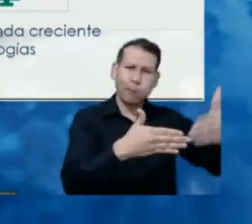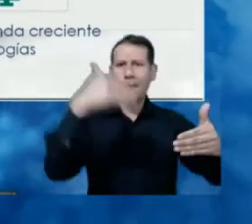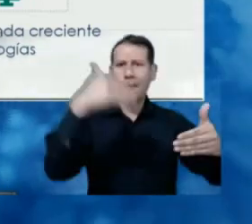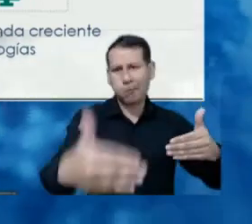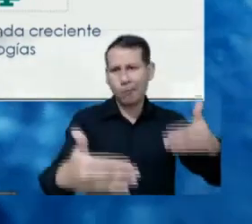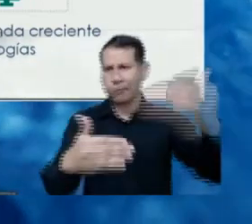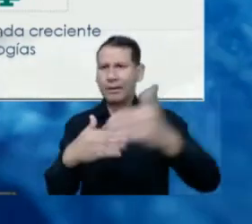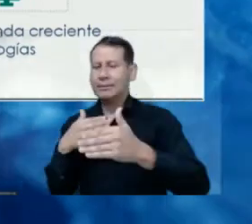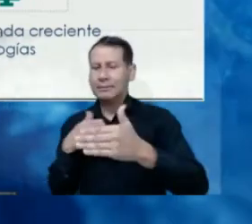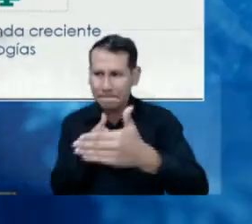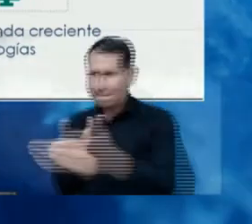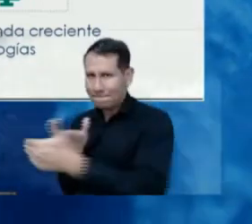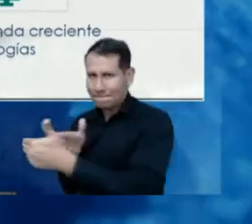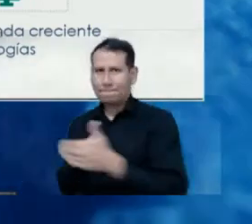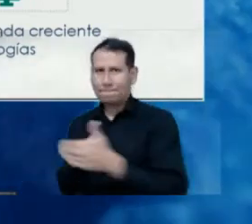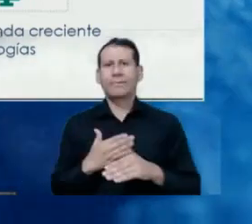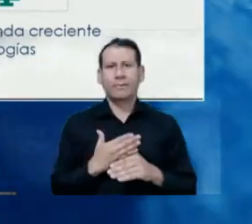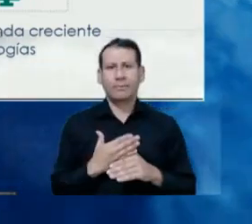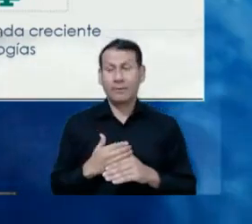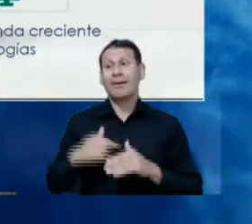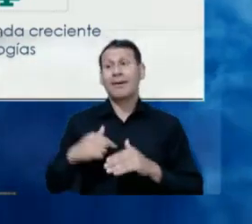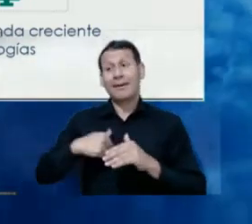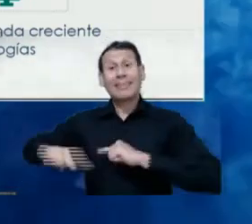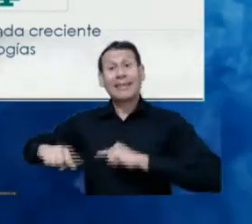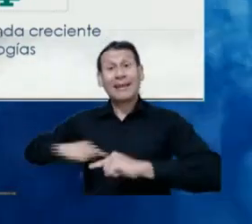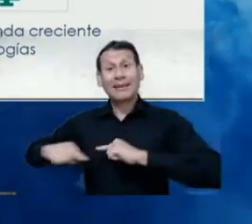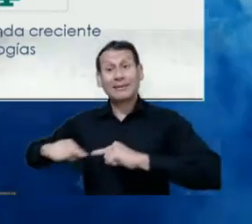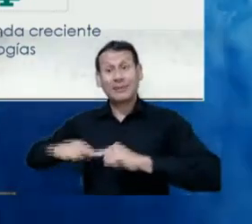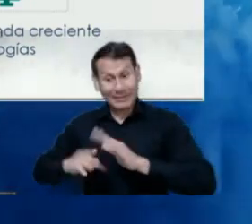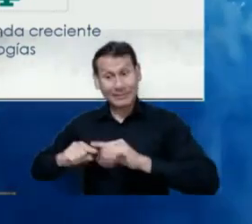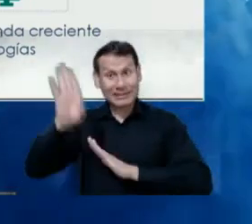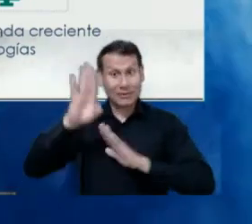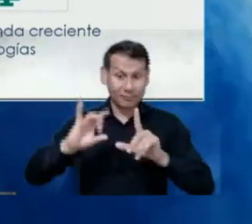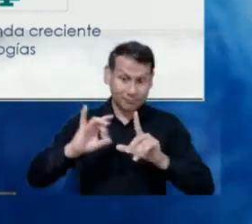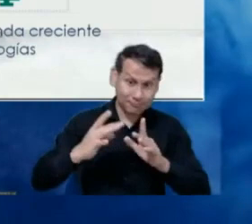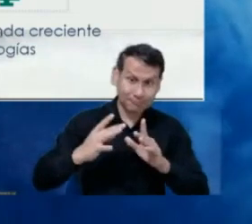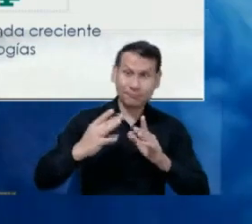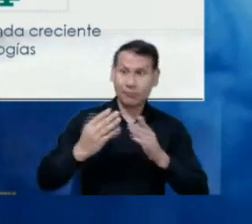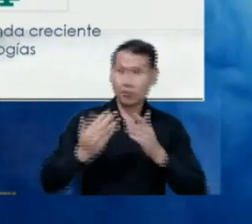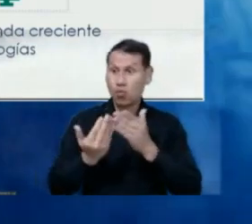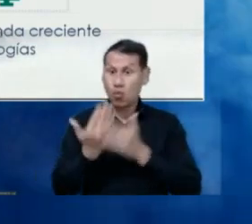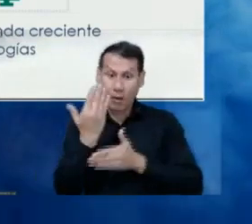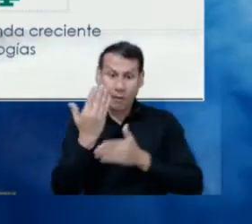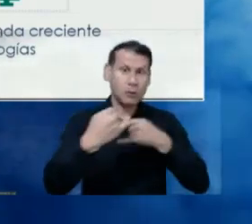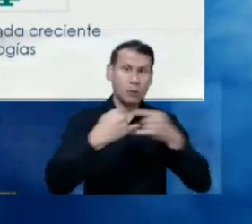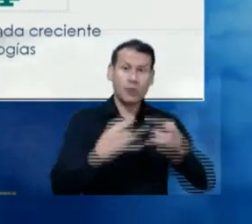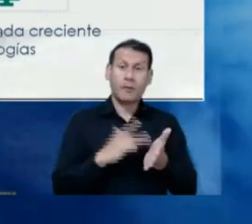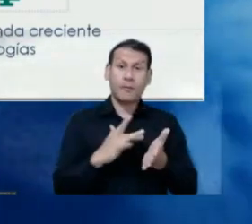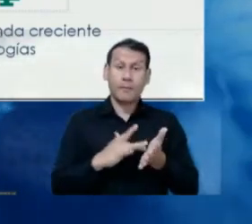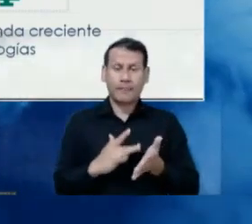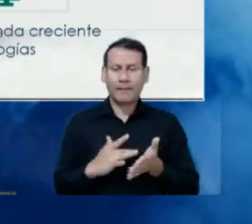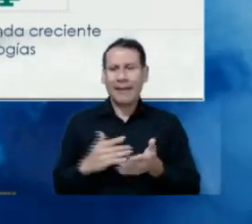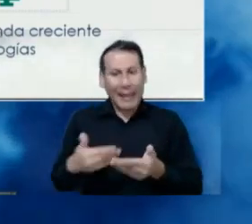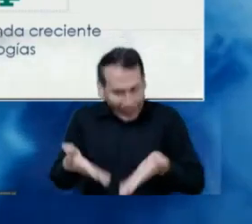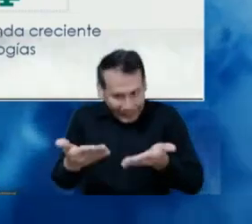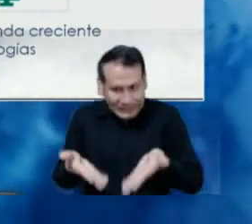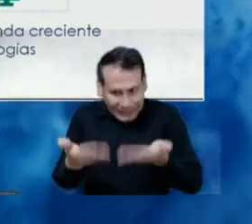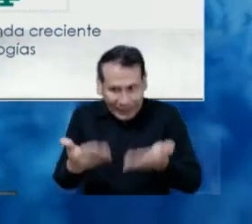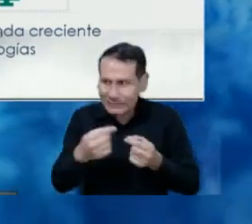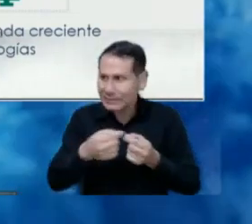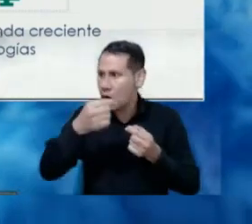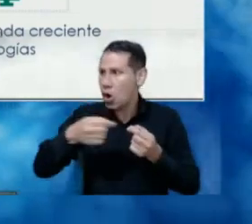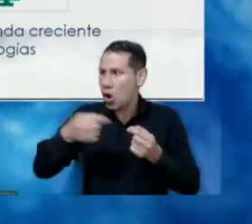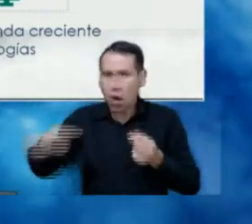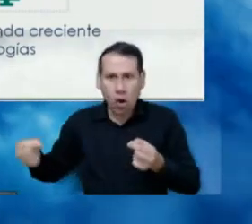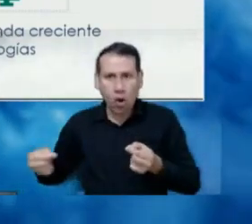barriers or challenges. One of the studies we conducted this year in our office was to promote the digitalization of the